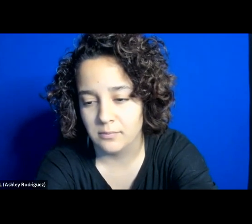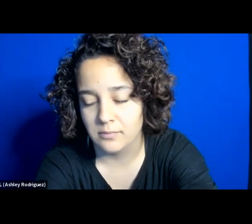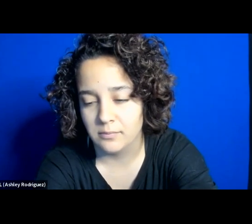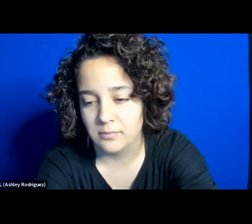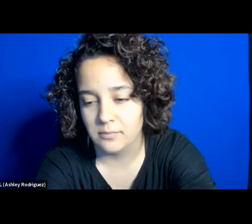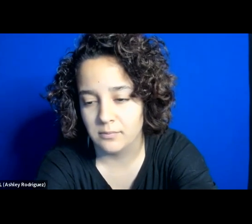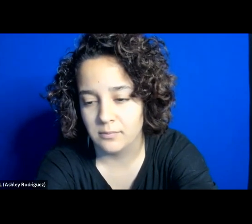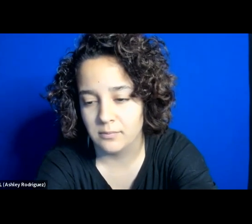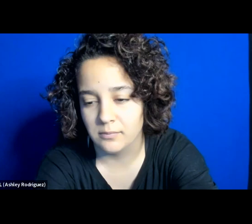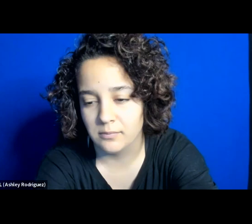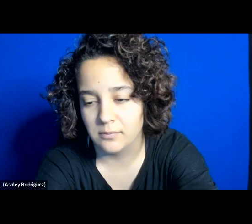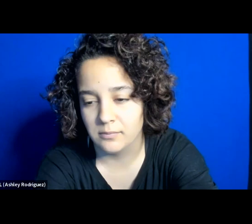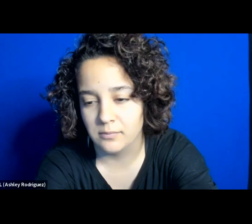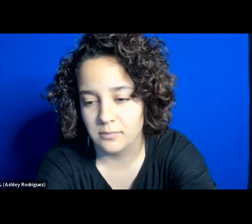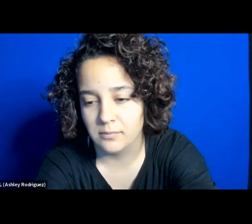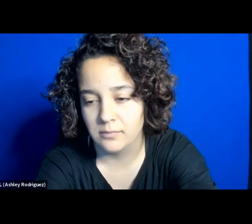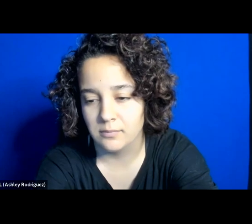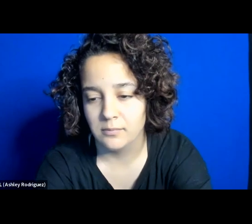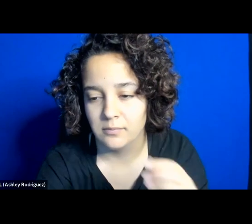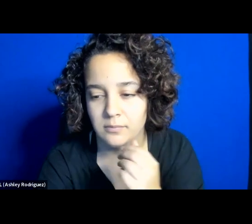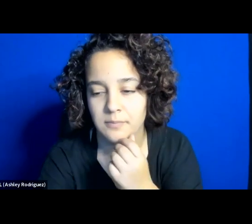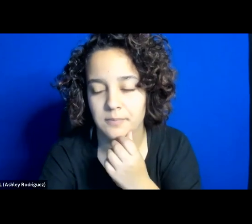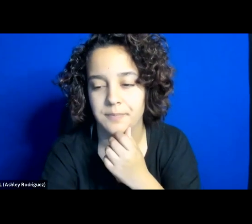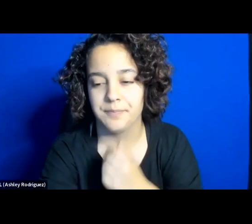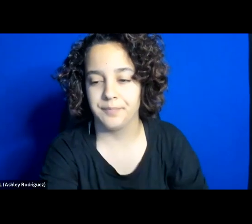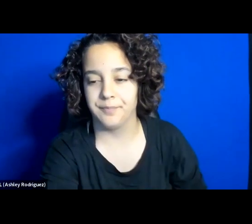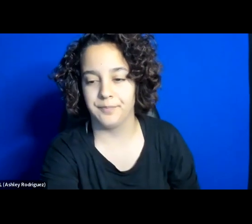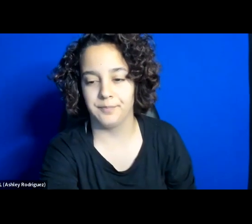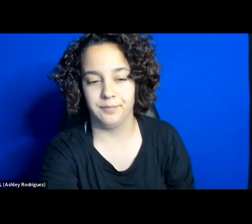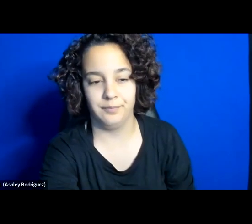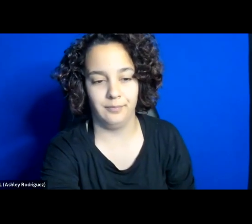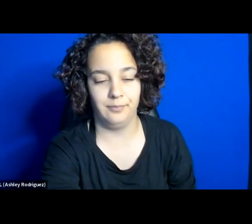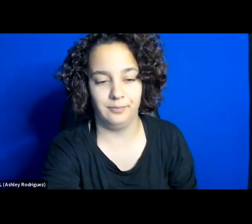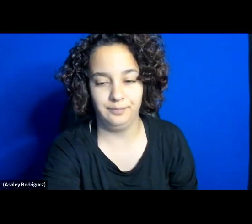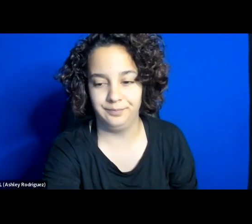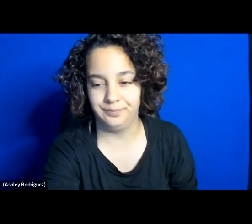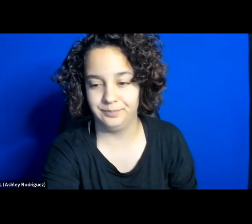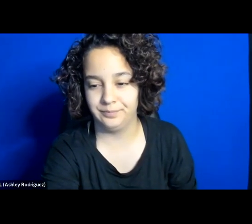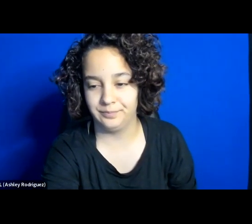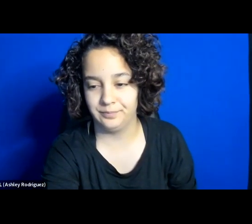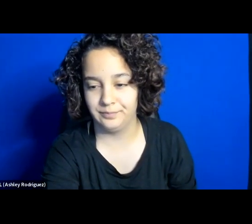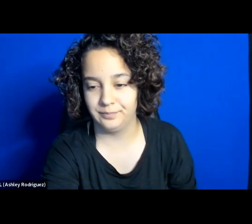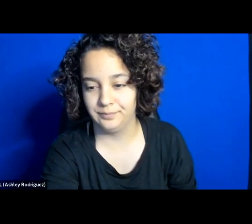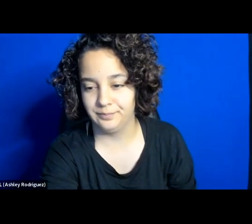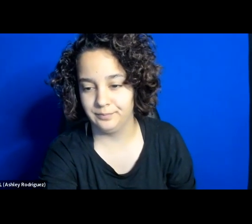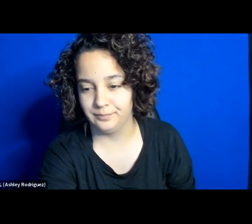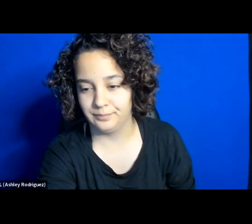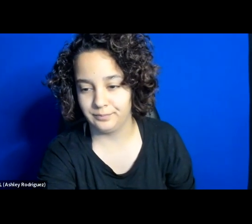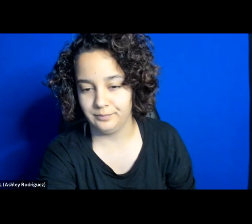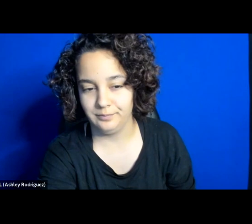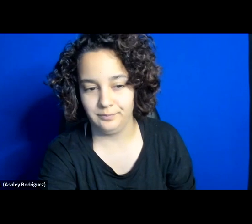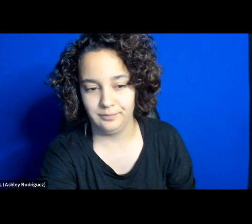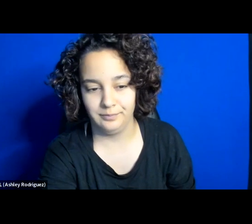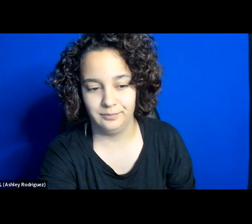Dr. Keshawaz, I say something?